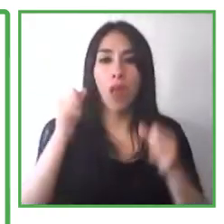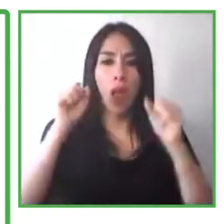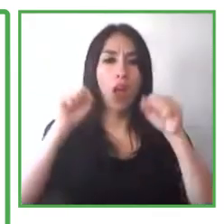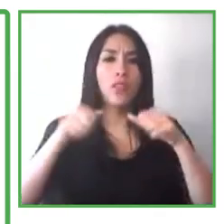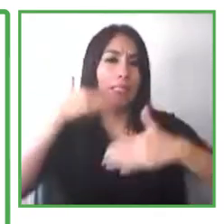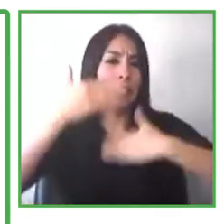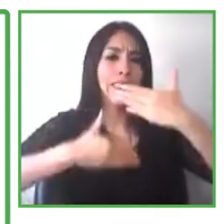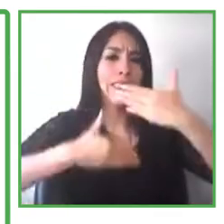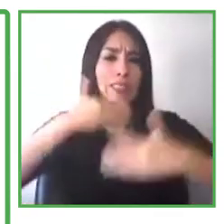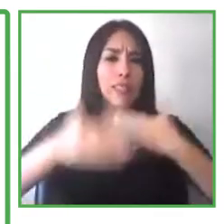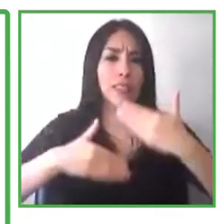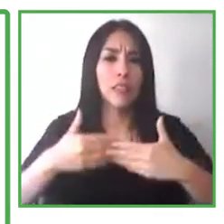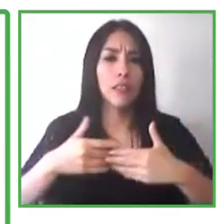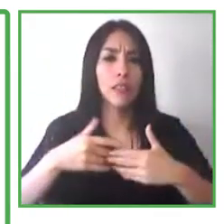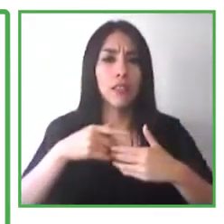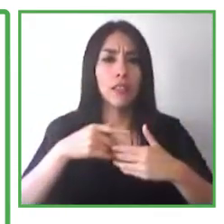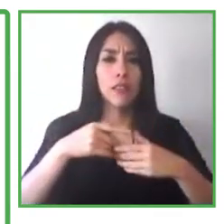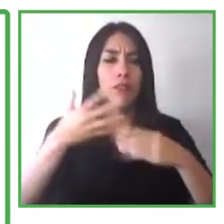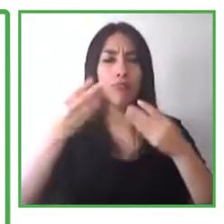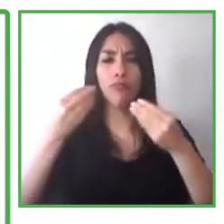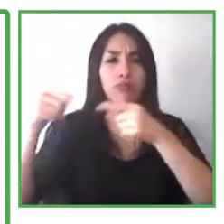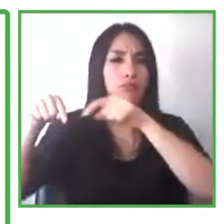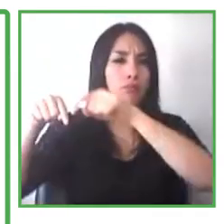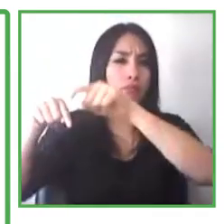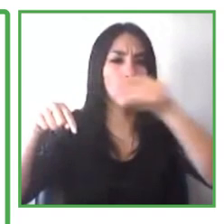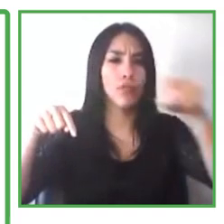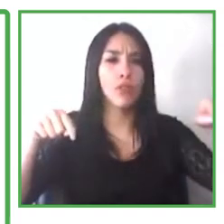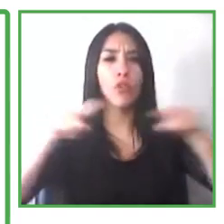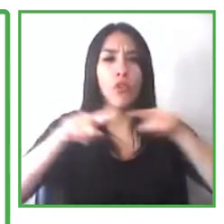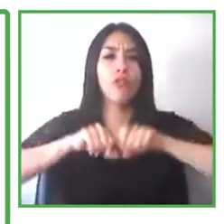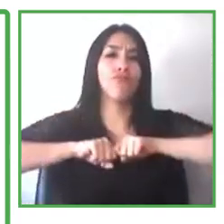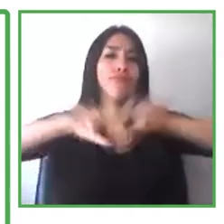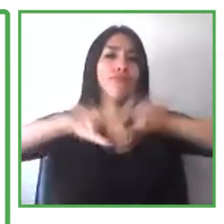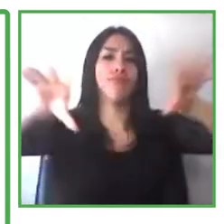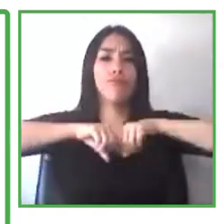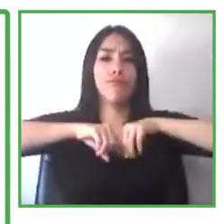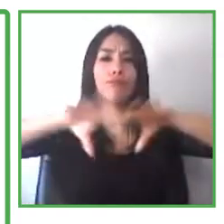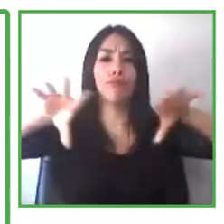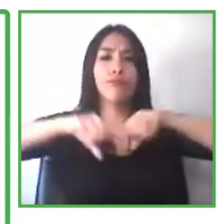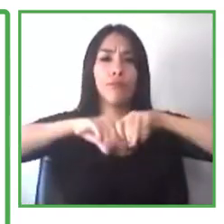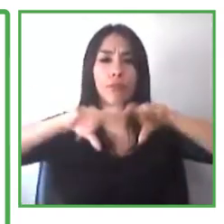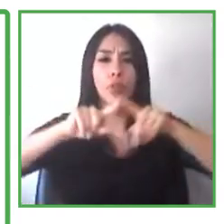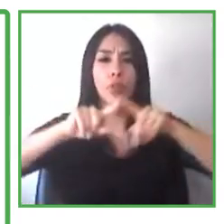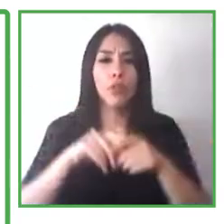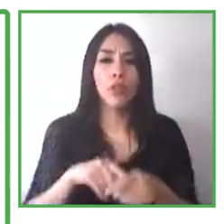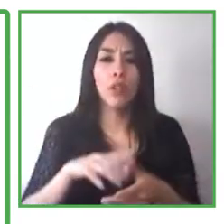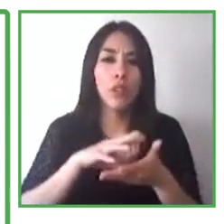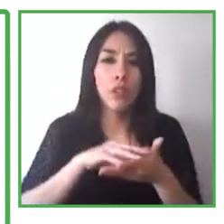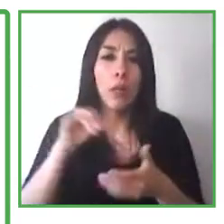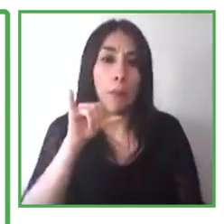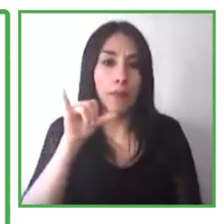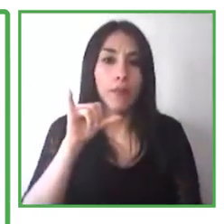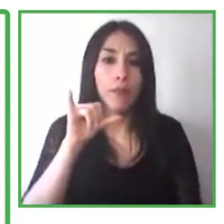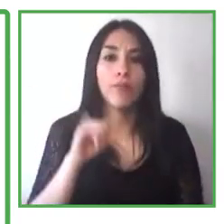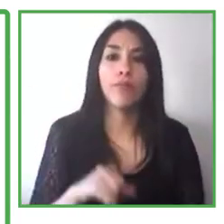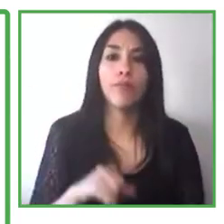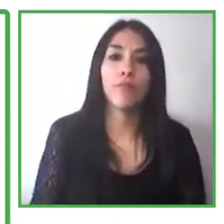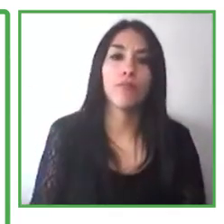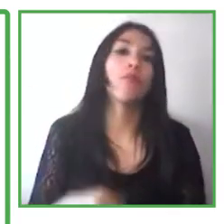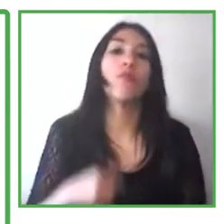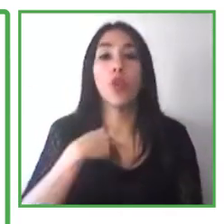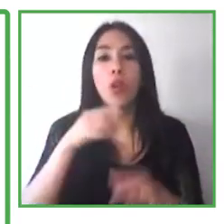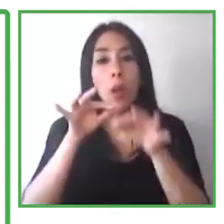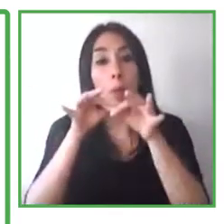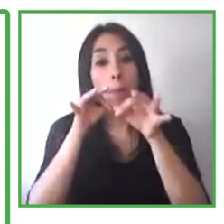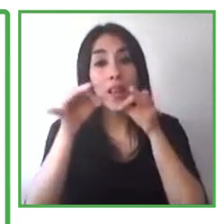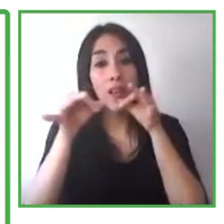many people with disabilities are fully capable of these jobs with the right experience and education. And that's what